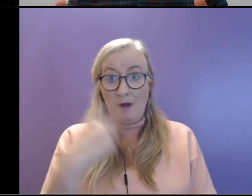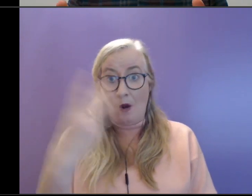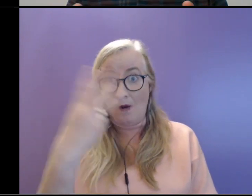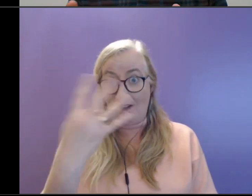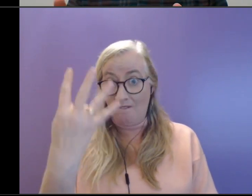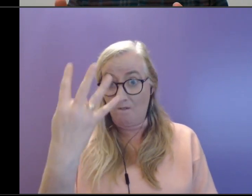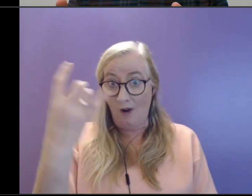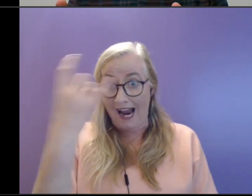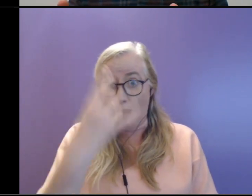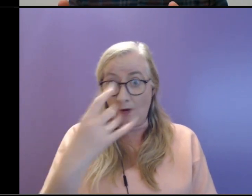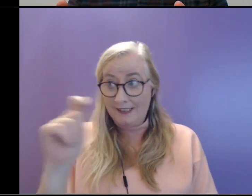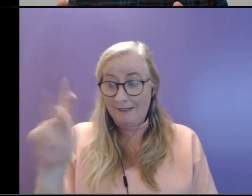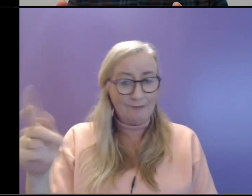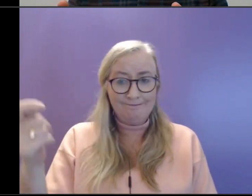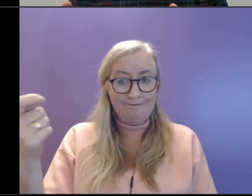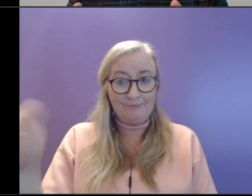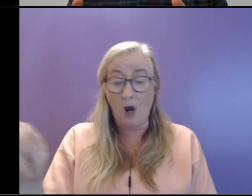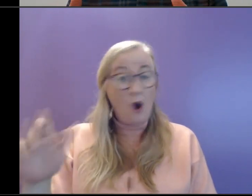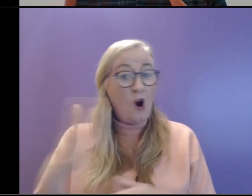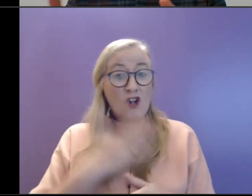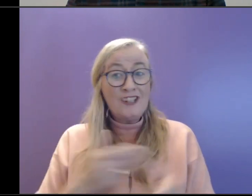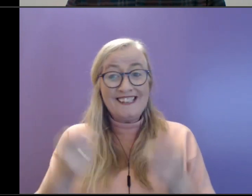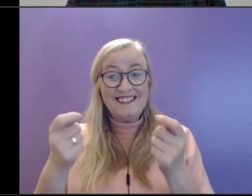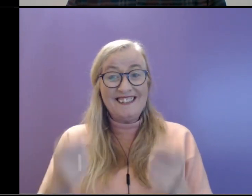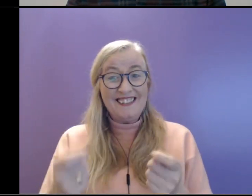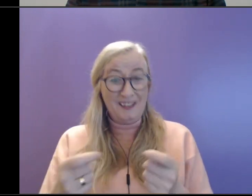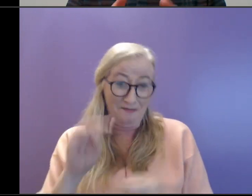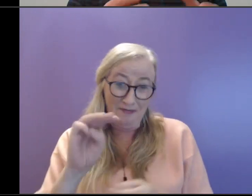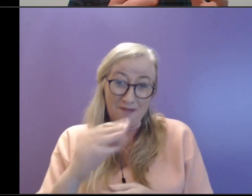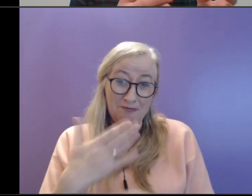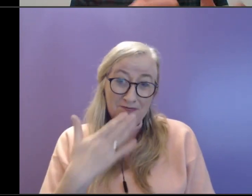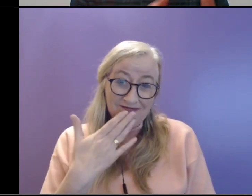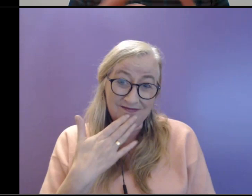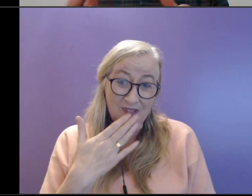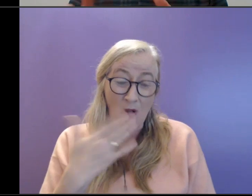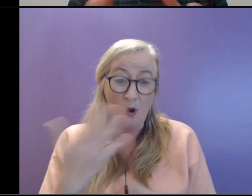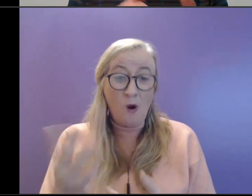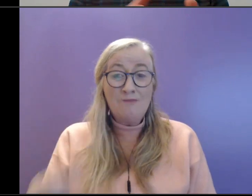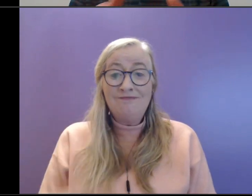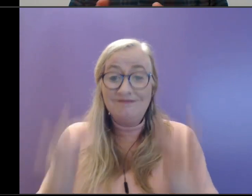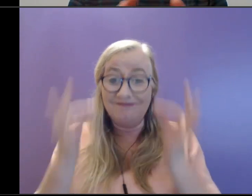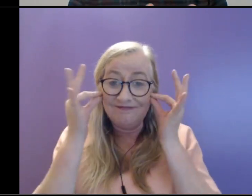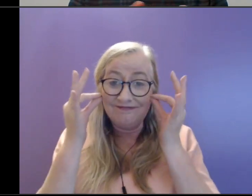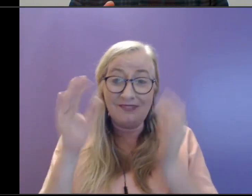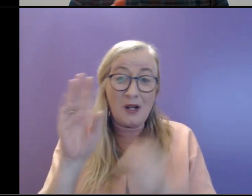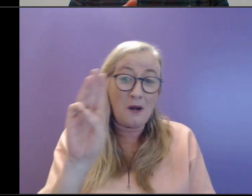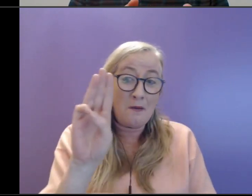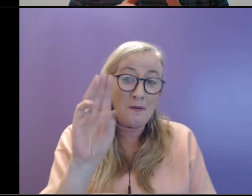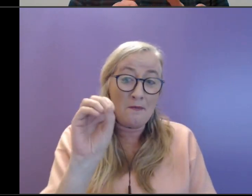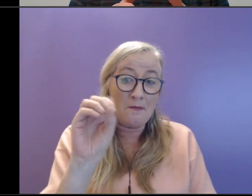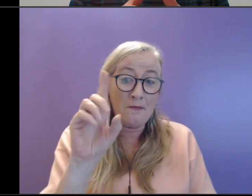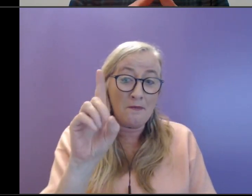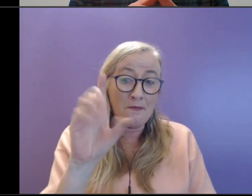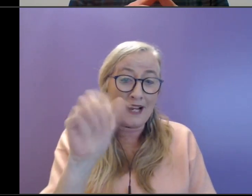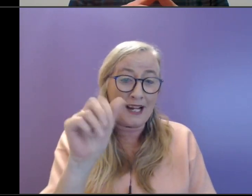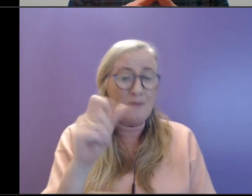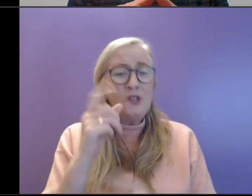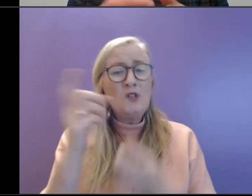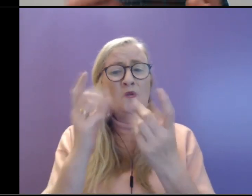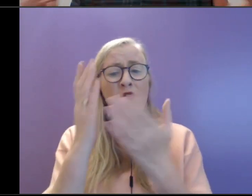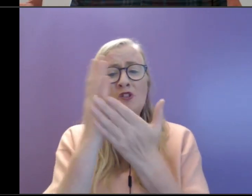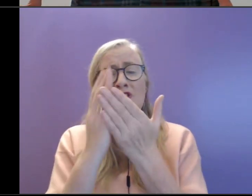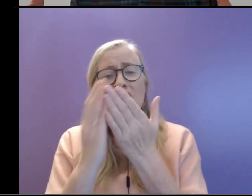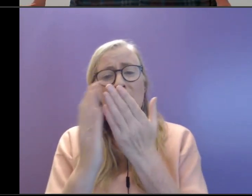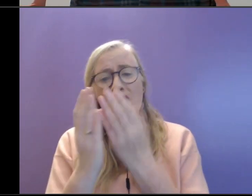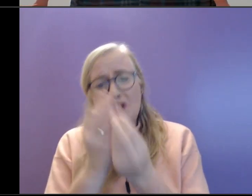just sit, even if it's a bit boring or listen to a podcast or doing something a little bit different. But if we can't